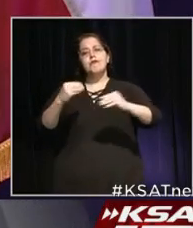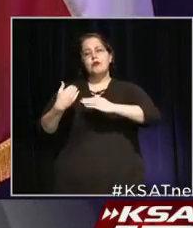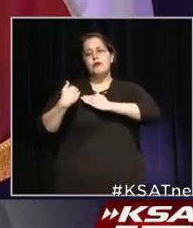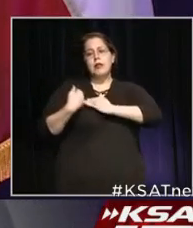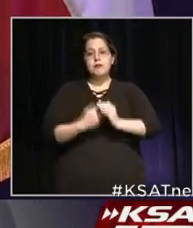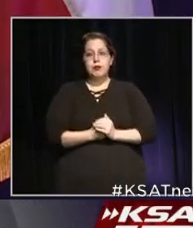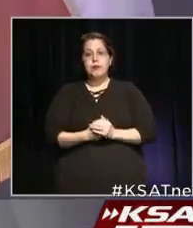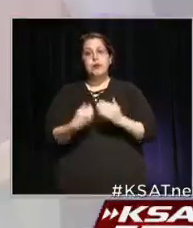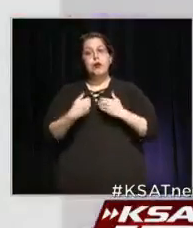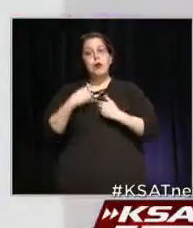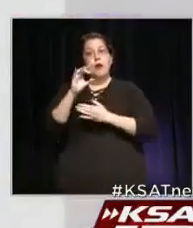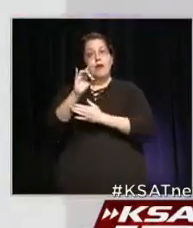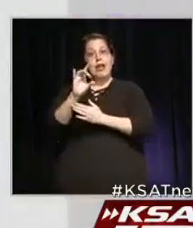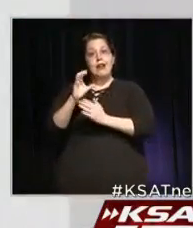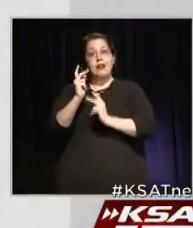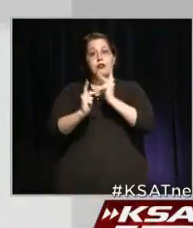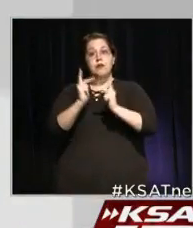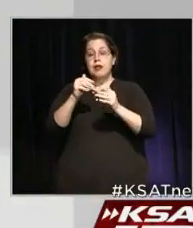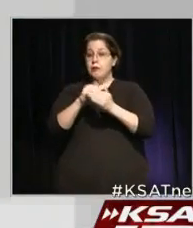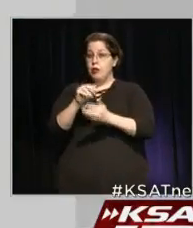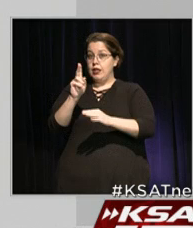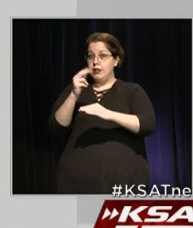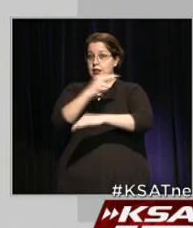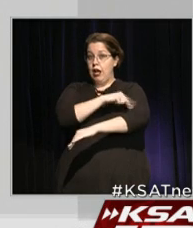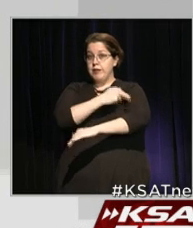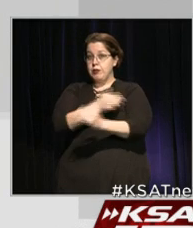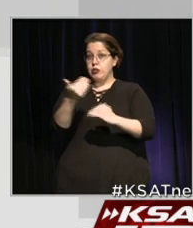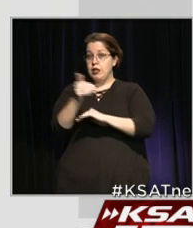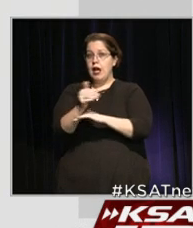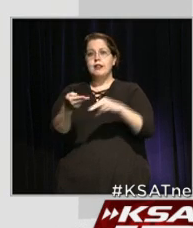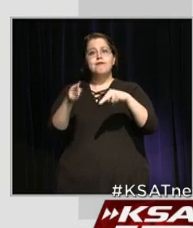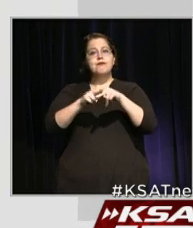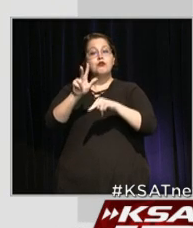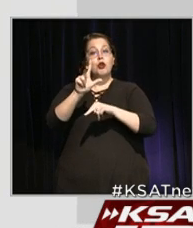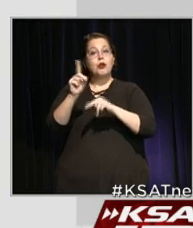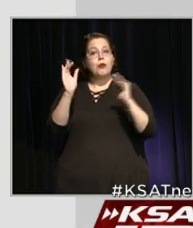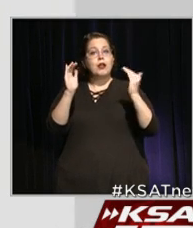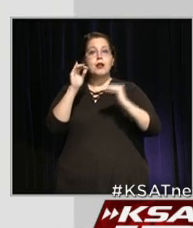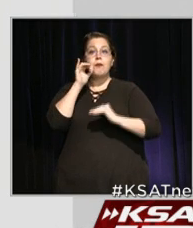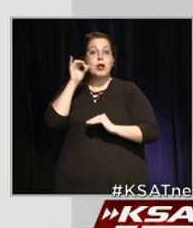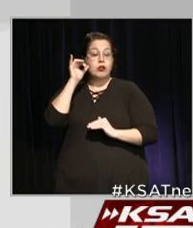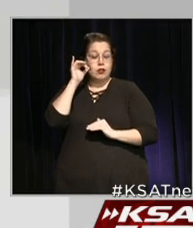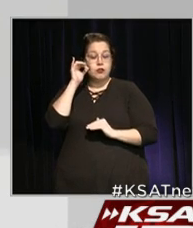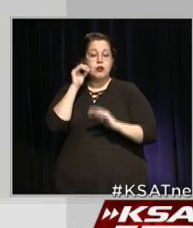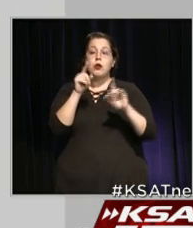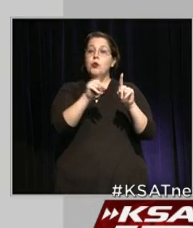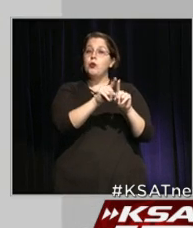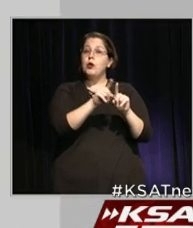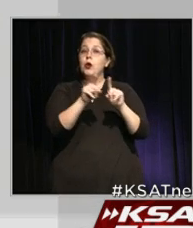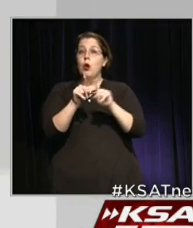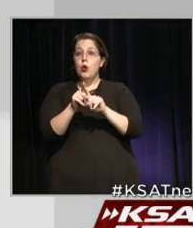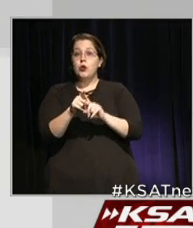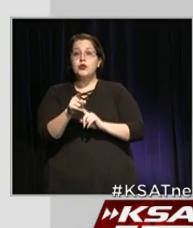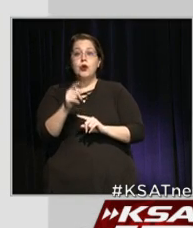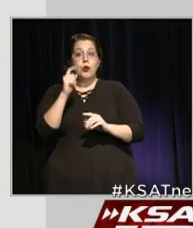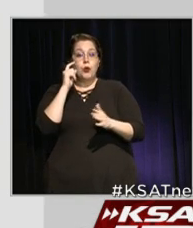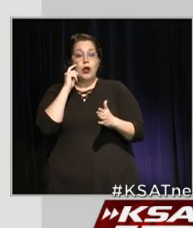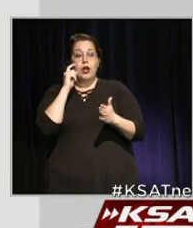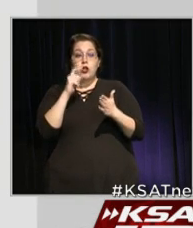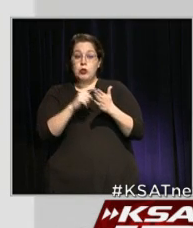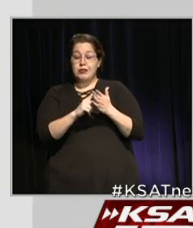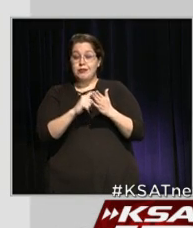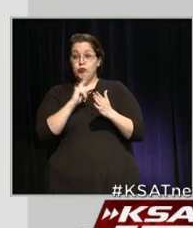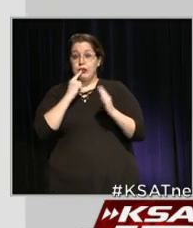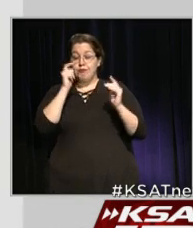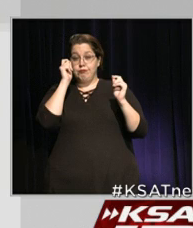We have 800 patients in the hospital tonight, which is up 31 from yesterday. We also saw a pretty